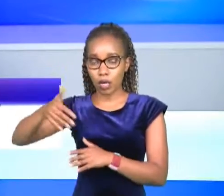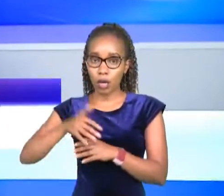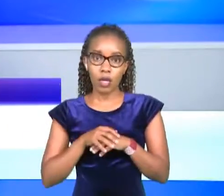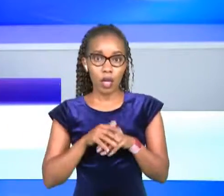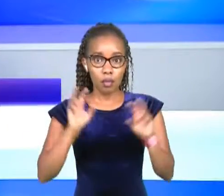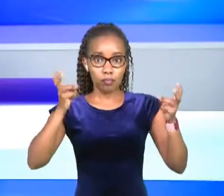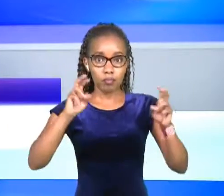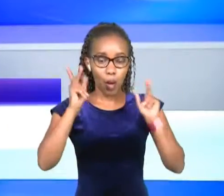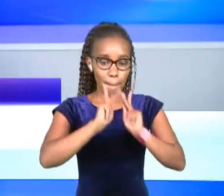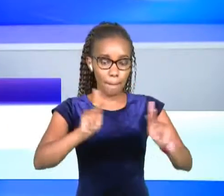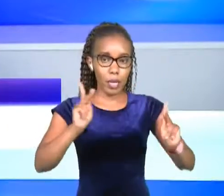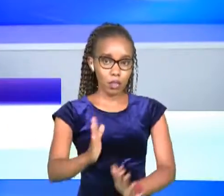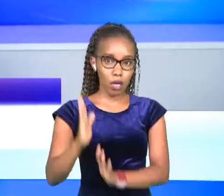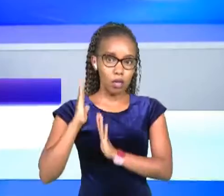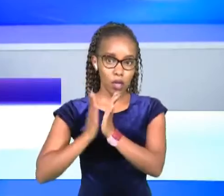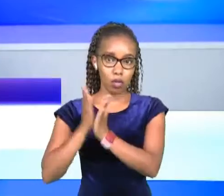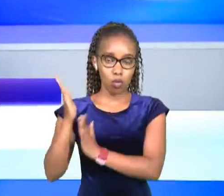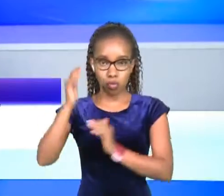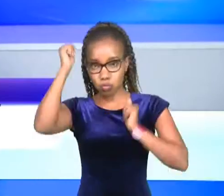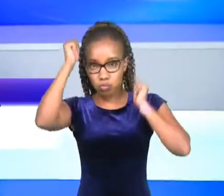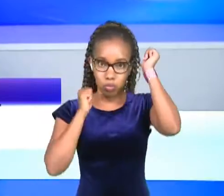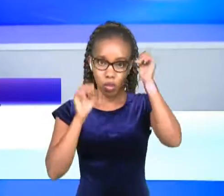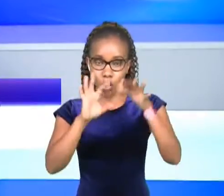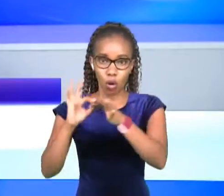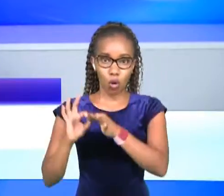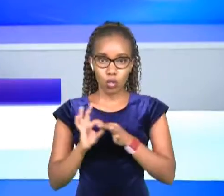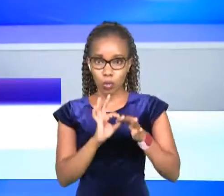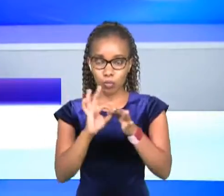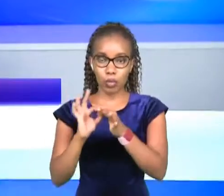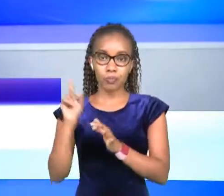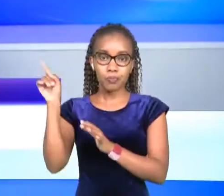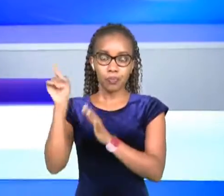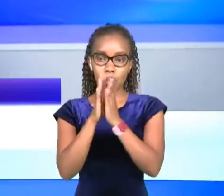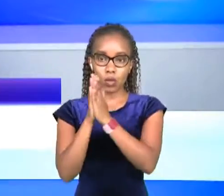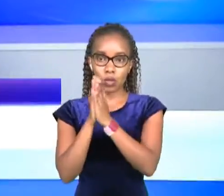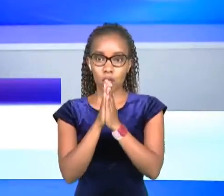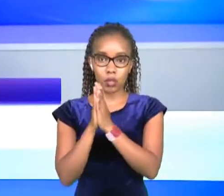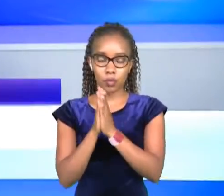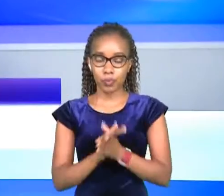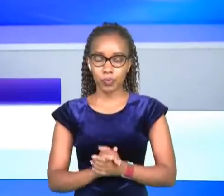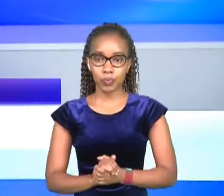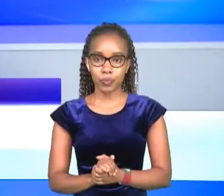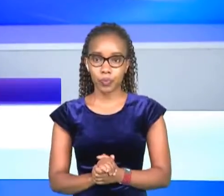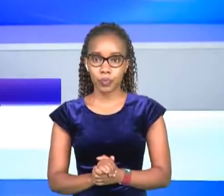and security through military civil corporations as david kagina is reporting